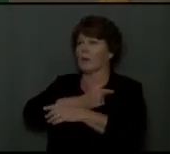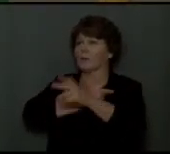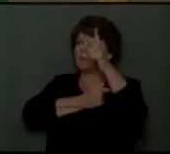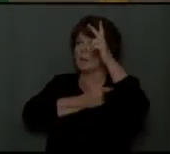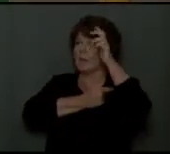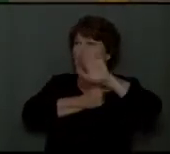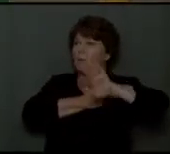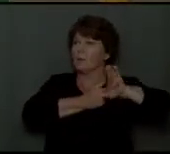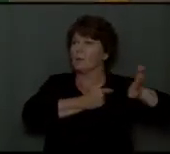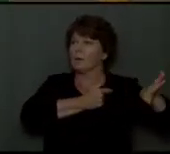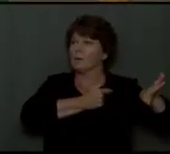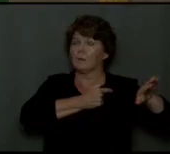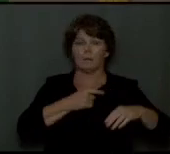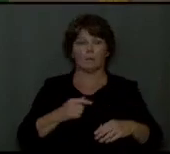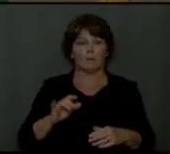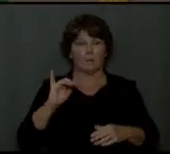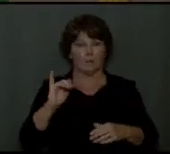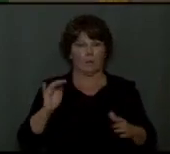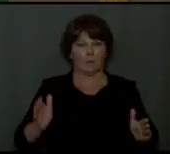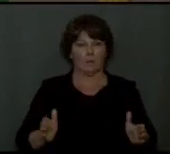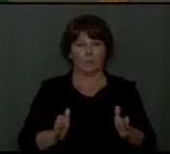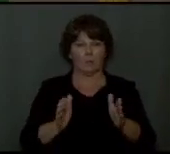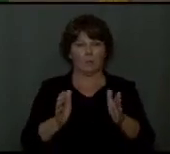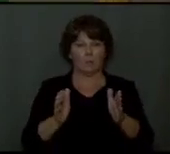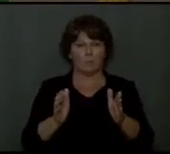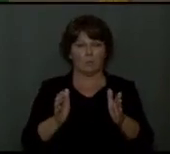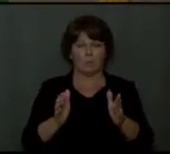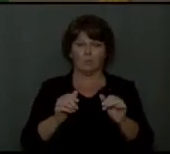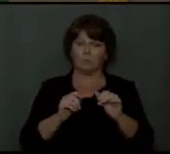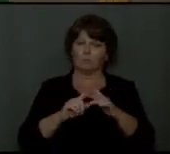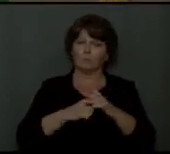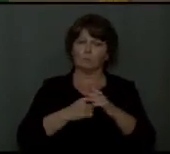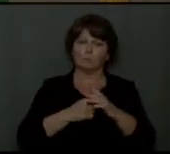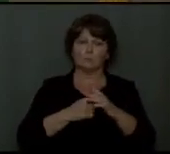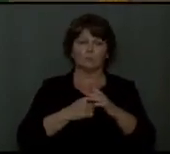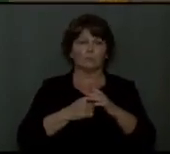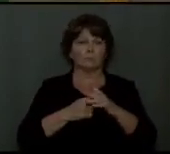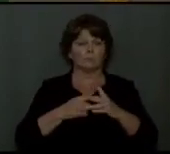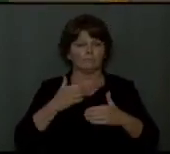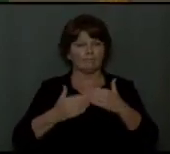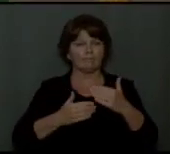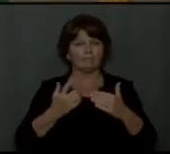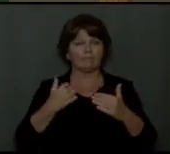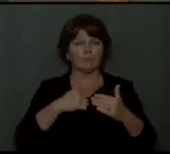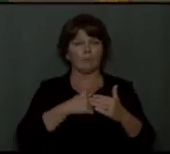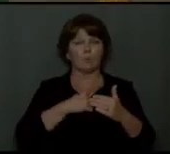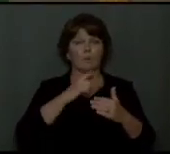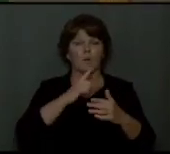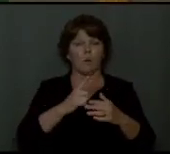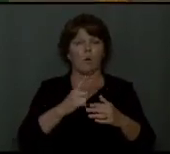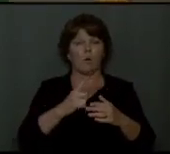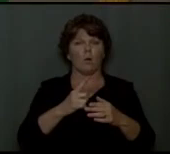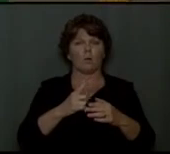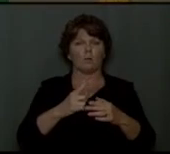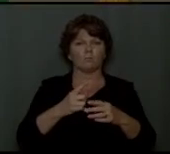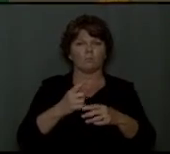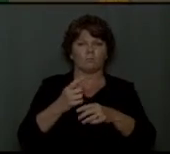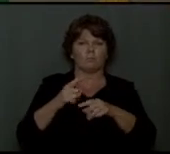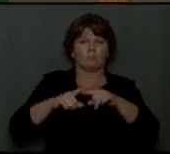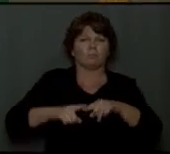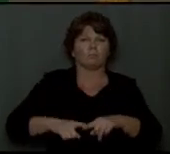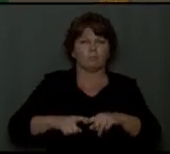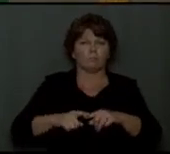It begins with encouragement, and it includes holding one another accountable, not just once a week on Sunday,